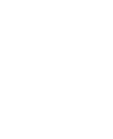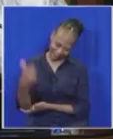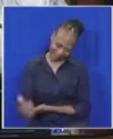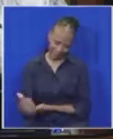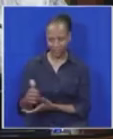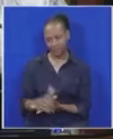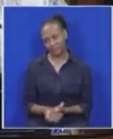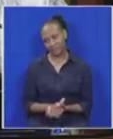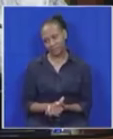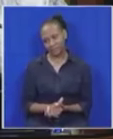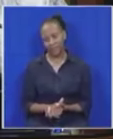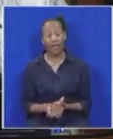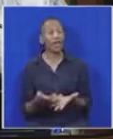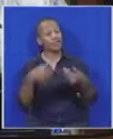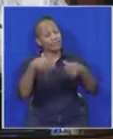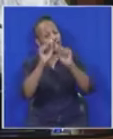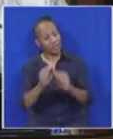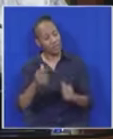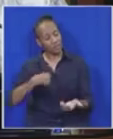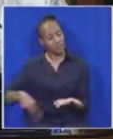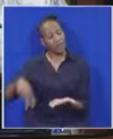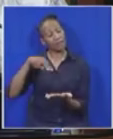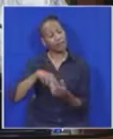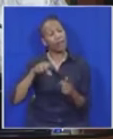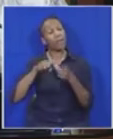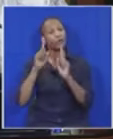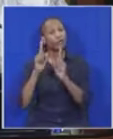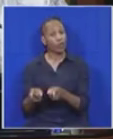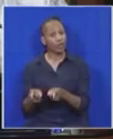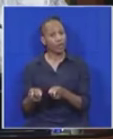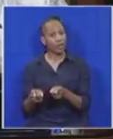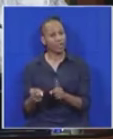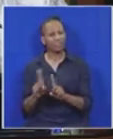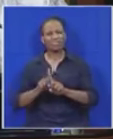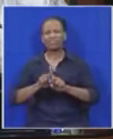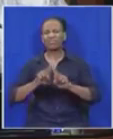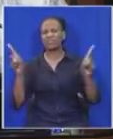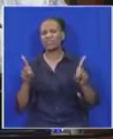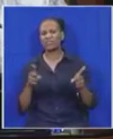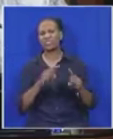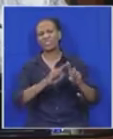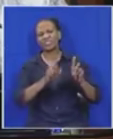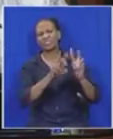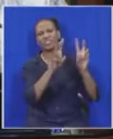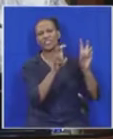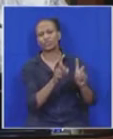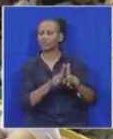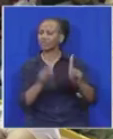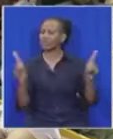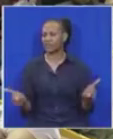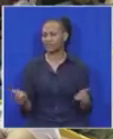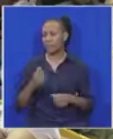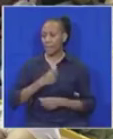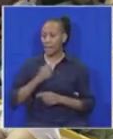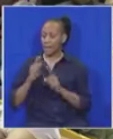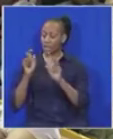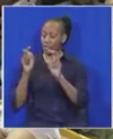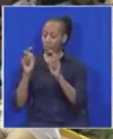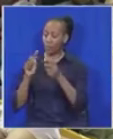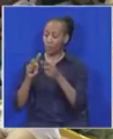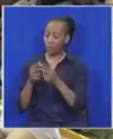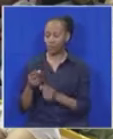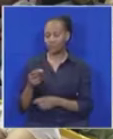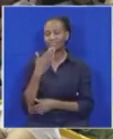Honorable House Chairperson, I'm rising on a point of order. It has nothing to do with what has been said. What is your point of order? Thank you very